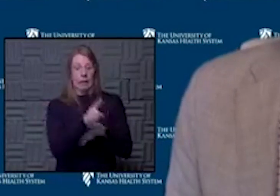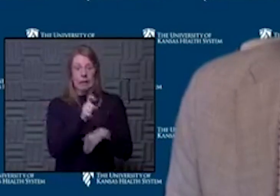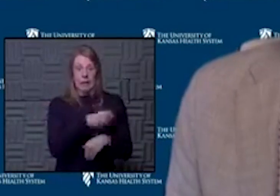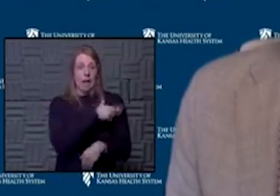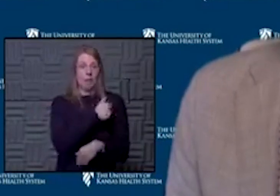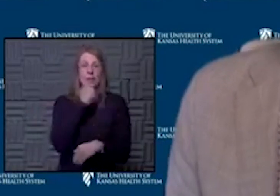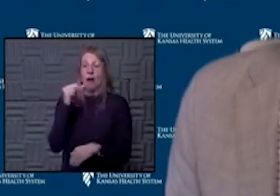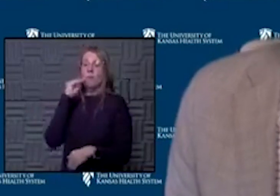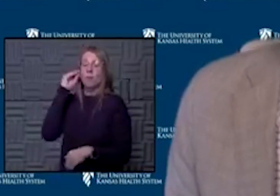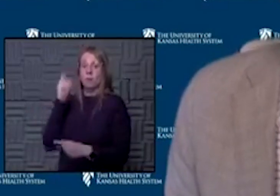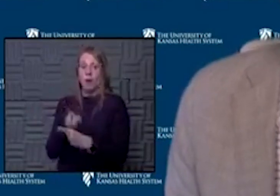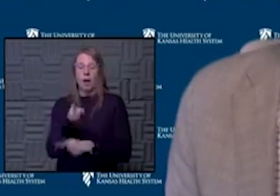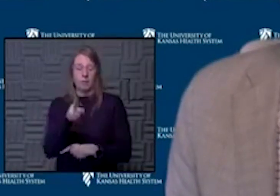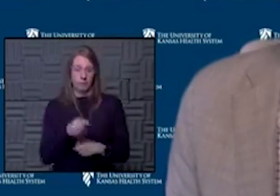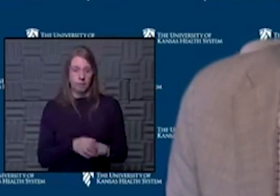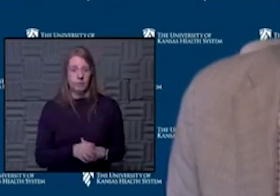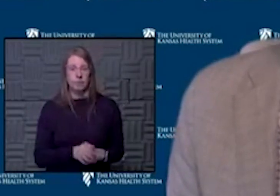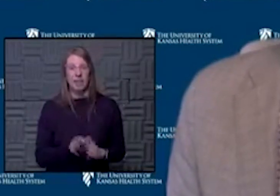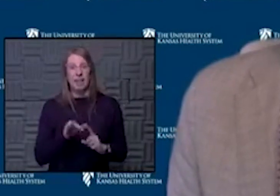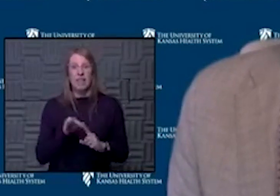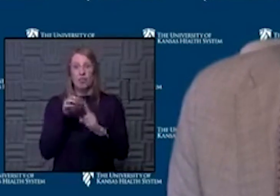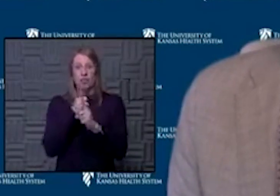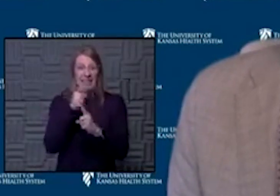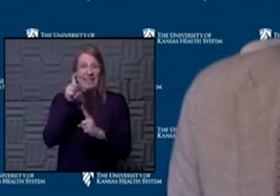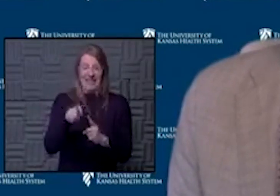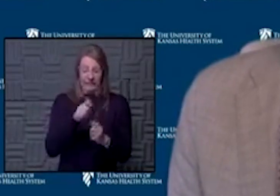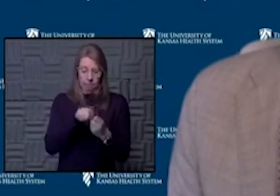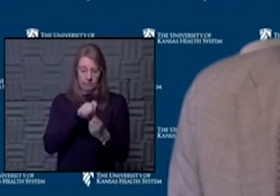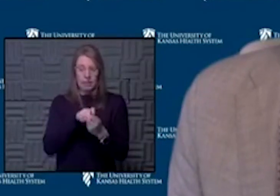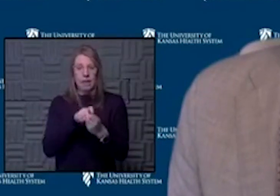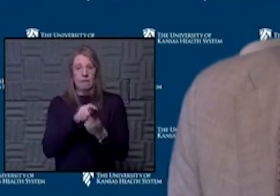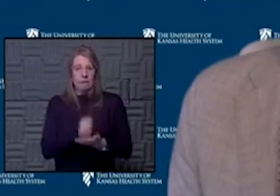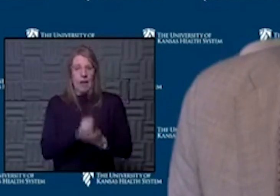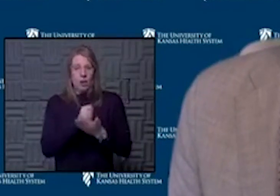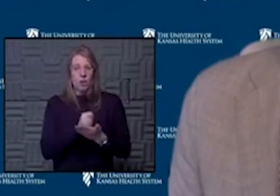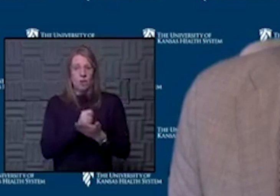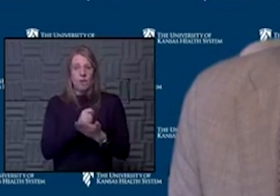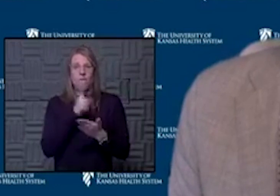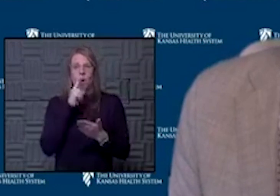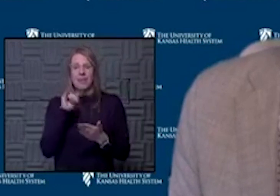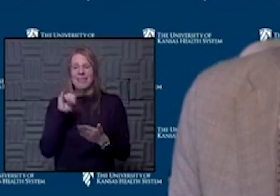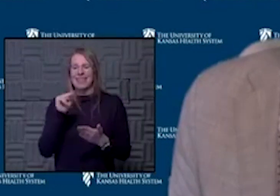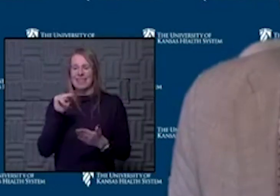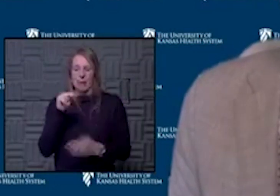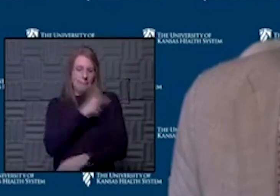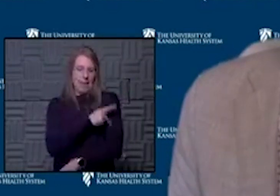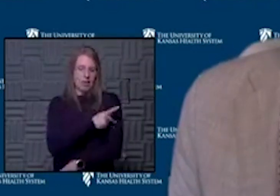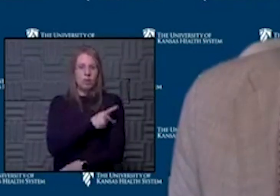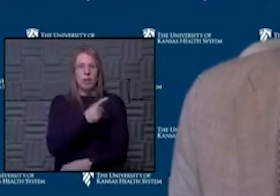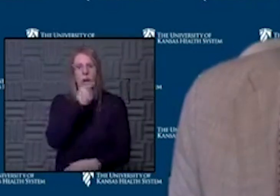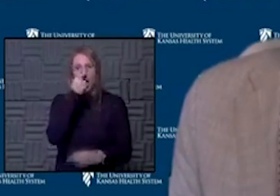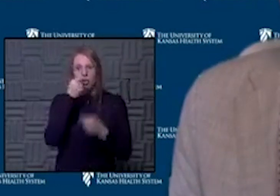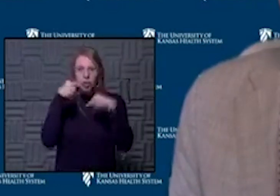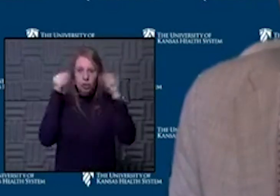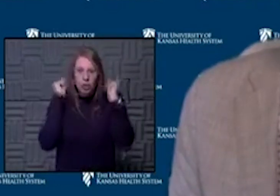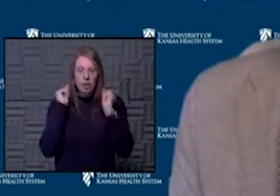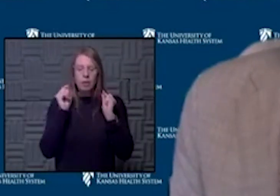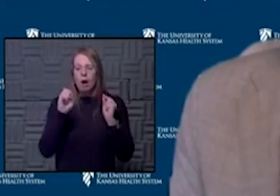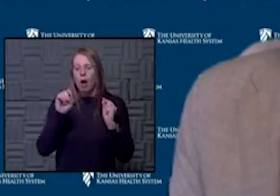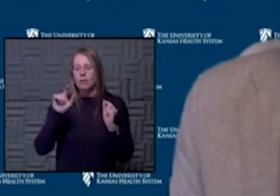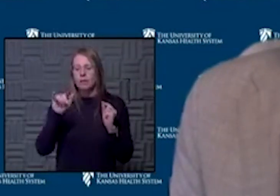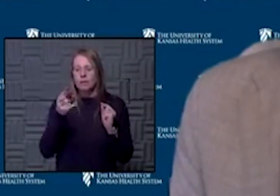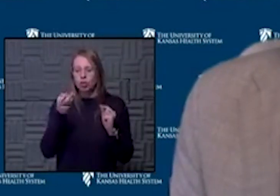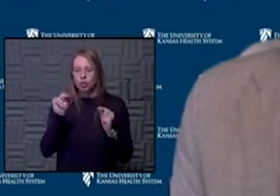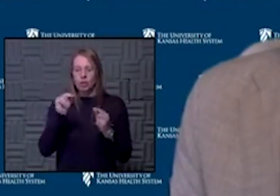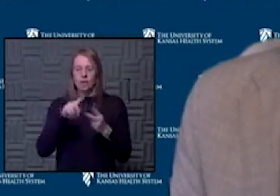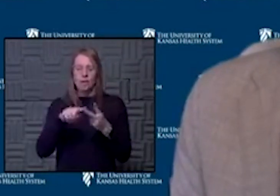Yeah, think you're right. I mean, unless you need specific therapies that are based in the inpatient setting, oxygen, maybe